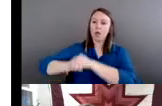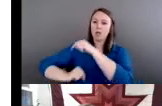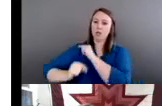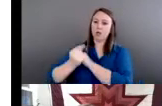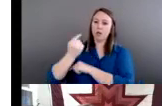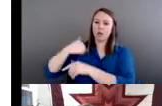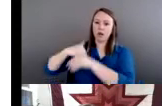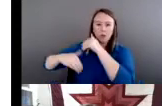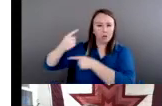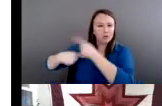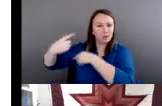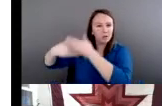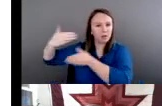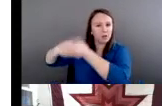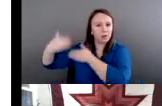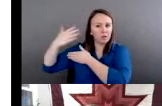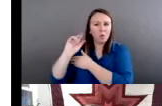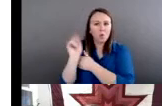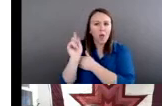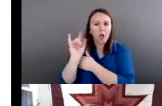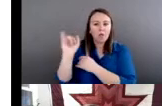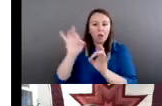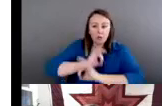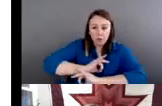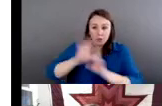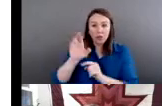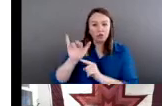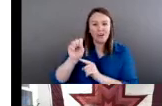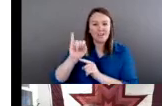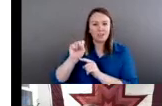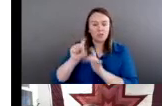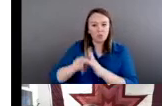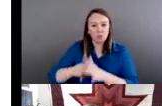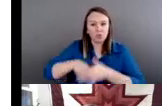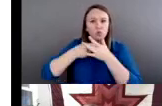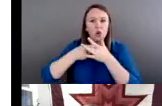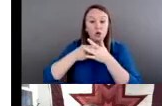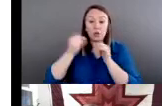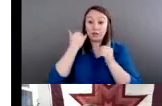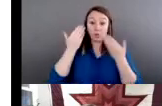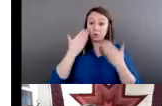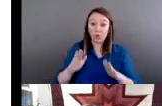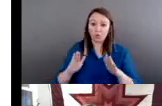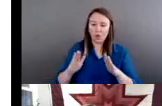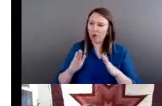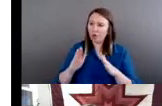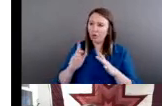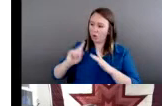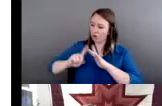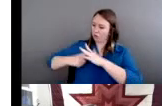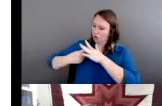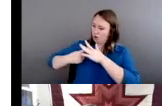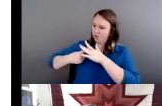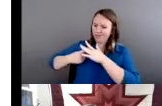began, because if we don't know where this crisis began, it becomes very, very difficult to figure out